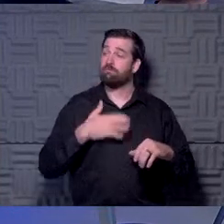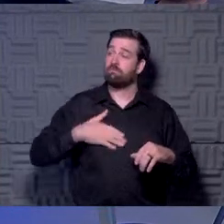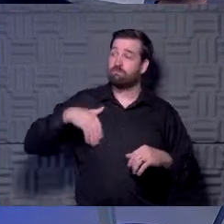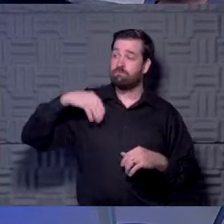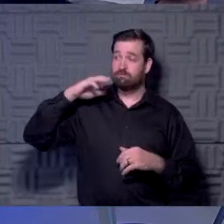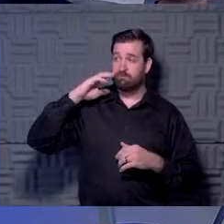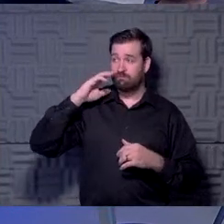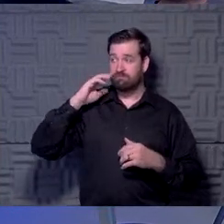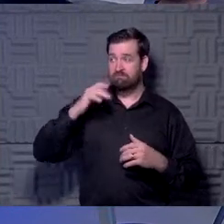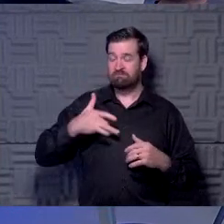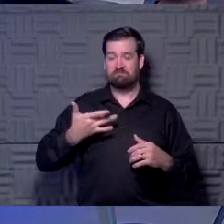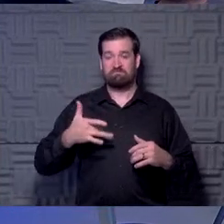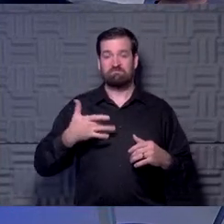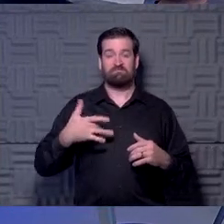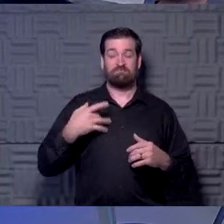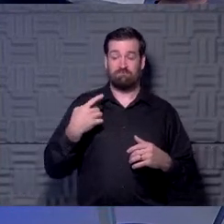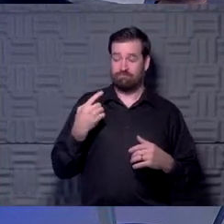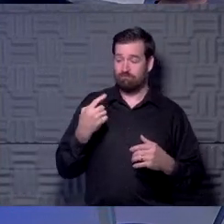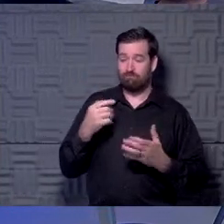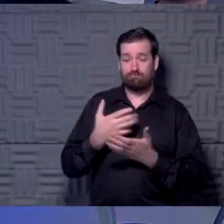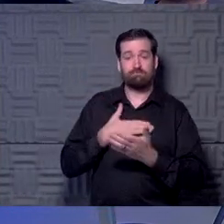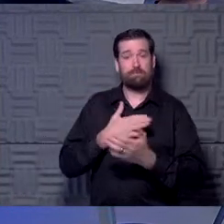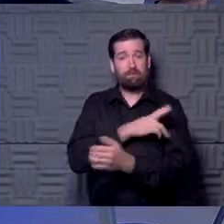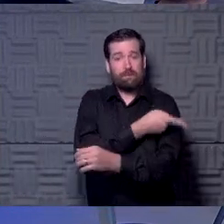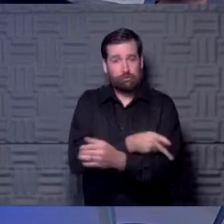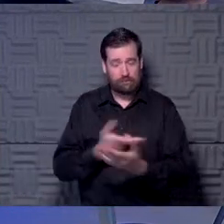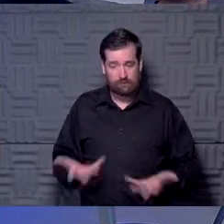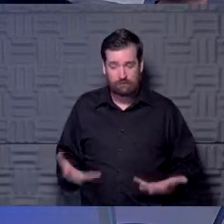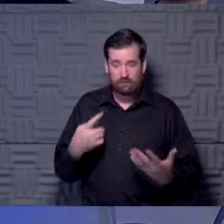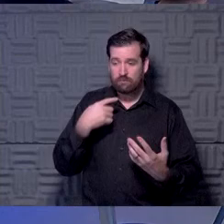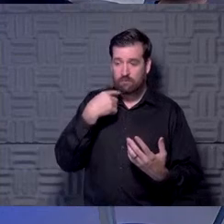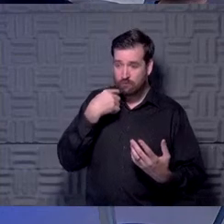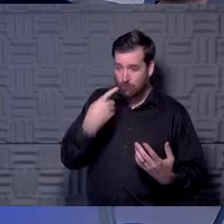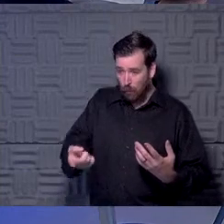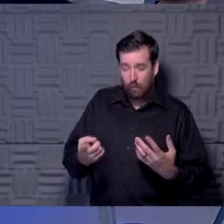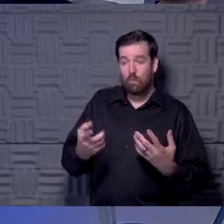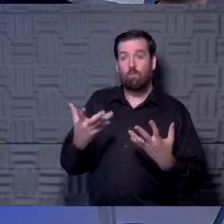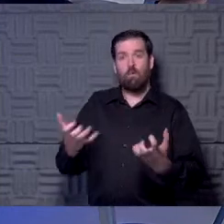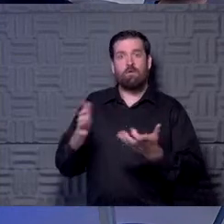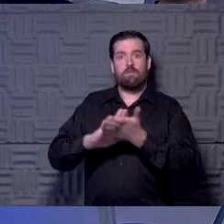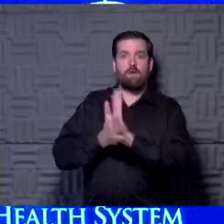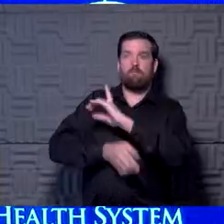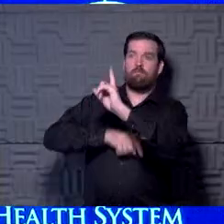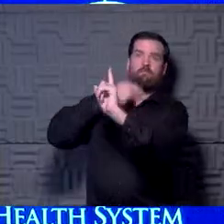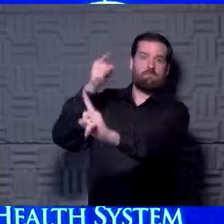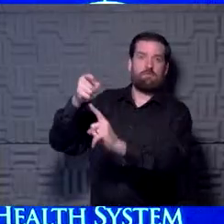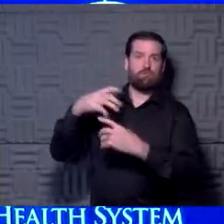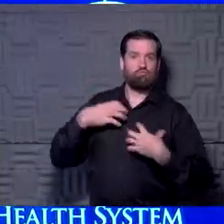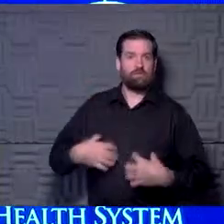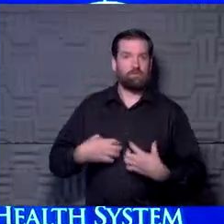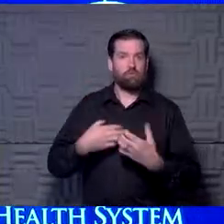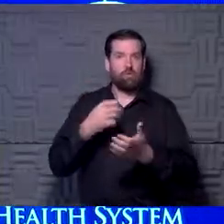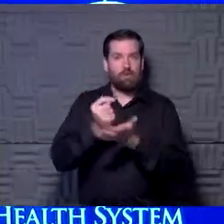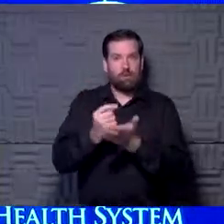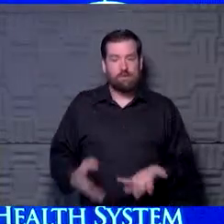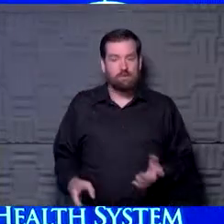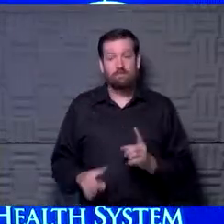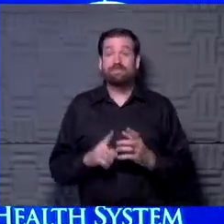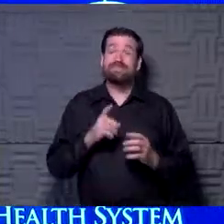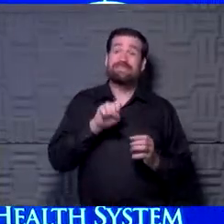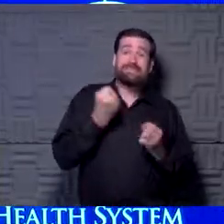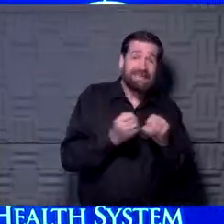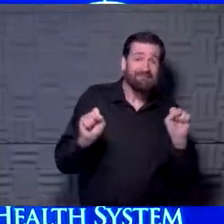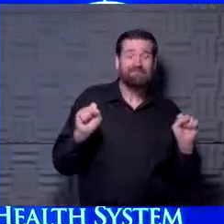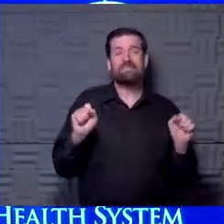it's kind of like I've told my patients who want to be a respiratory therapist. I don't know if it's safe. And that's not saying it's not safe. They're saying, I can't tell you that it